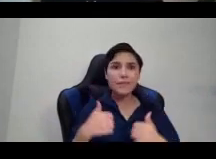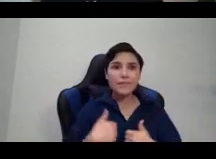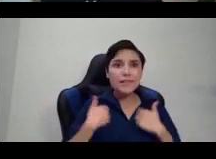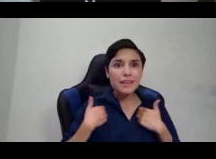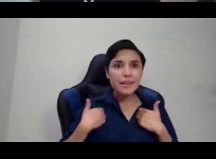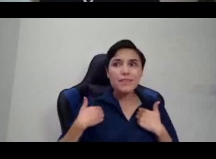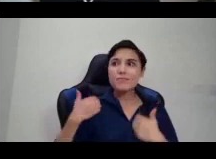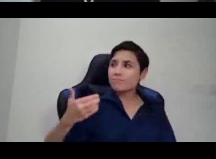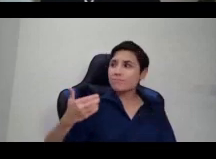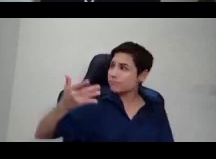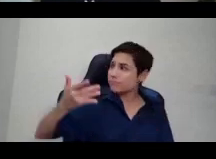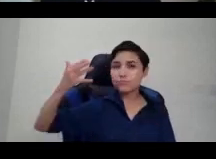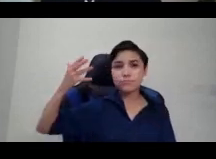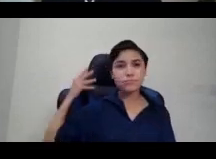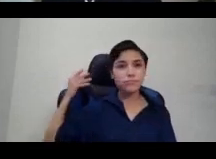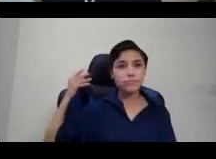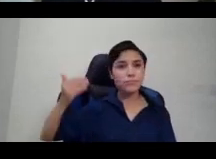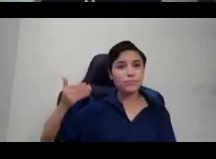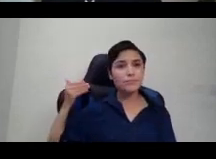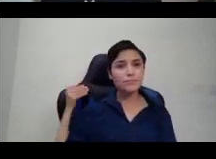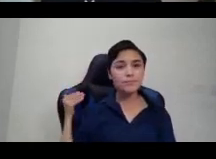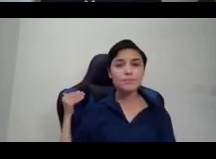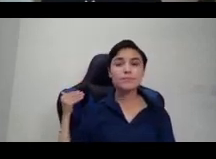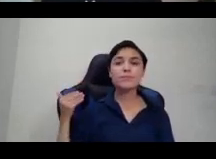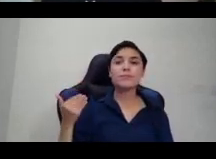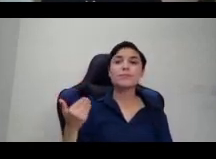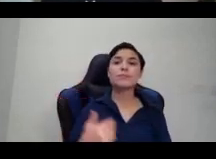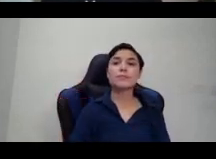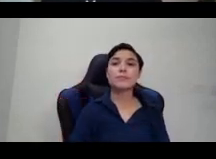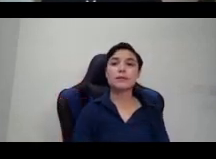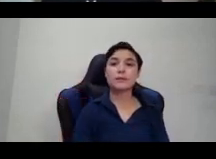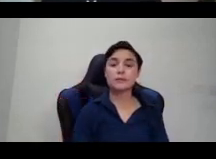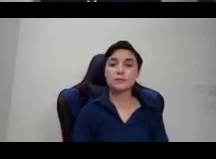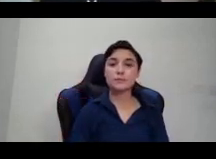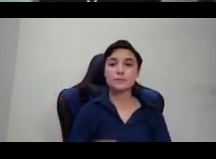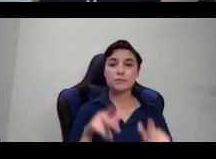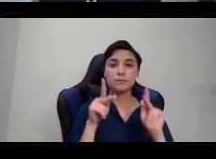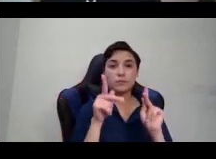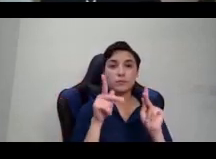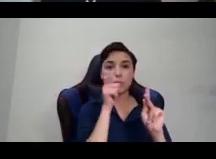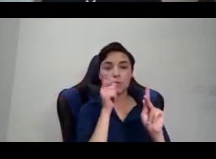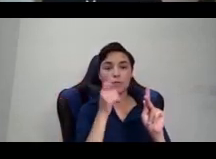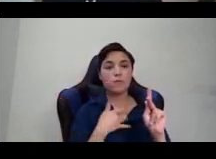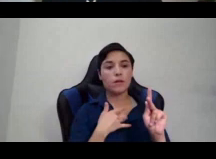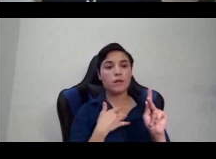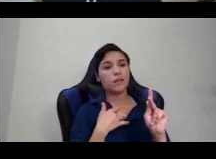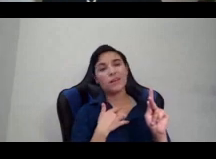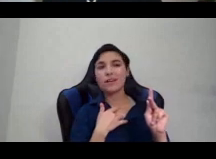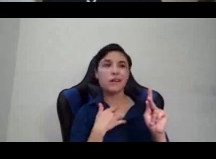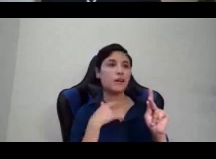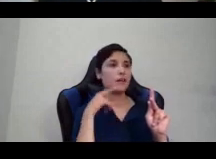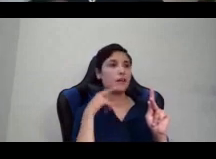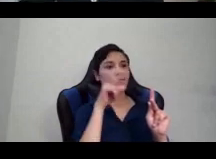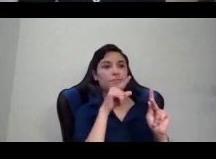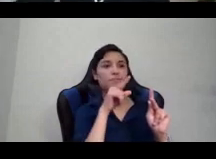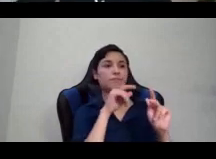that were inconvenient to the hierarchical society that they were trying to create.